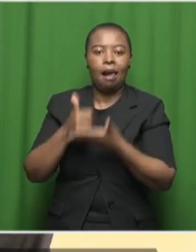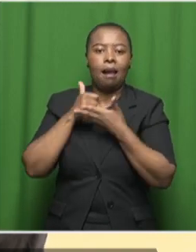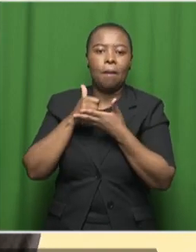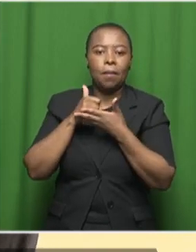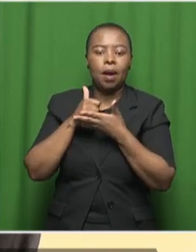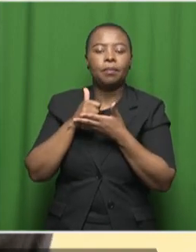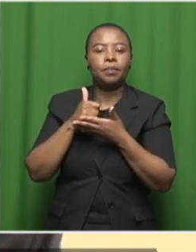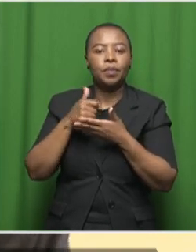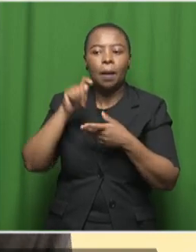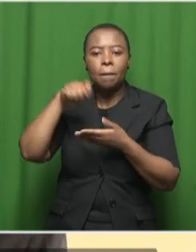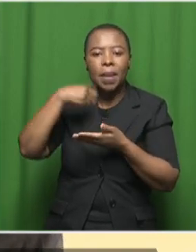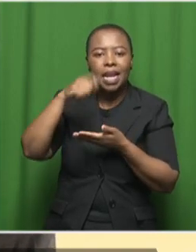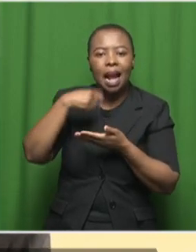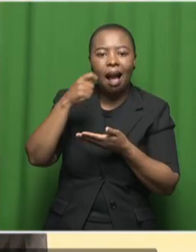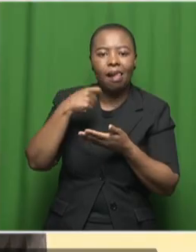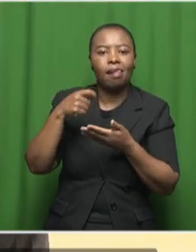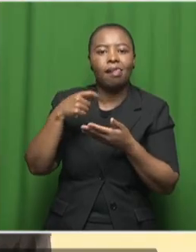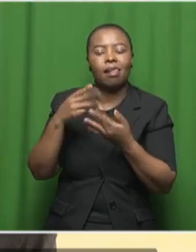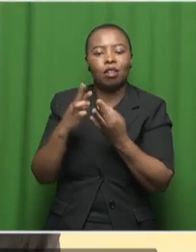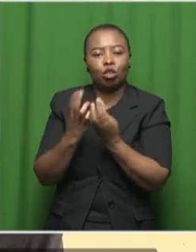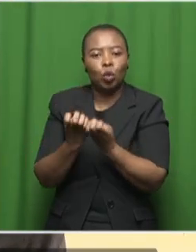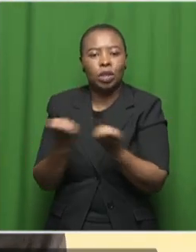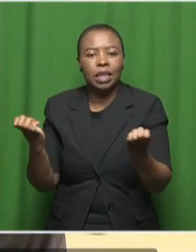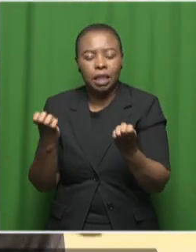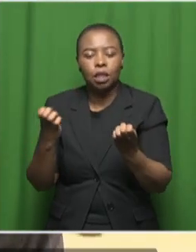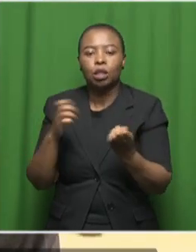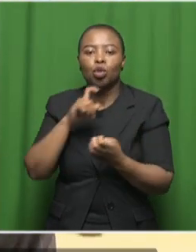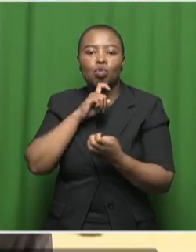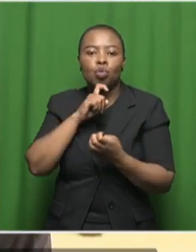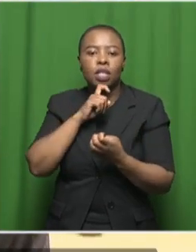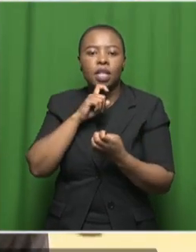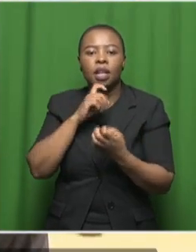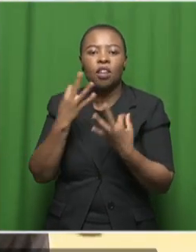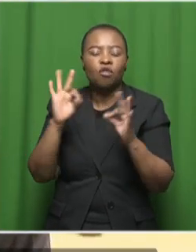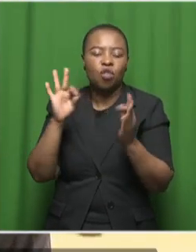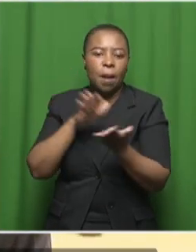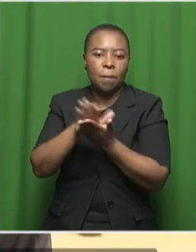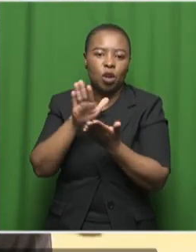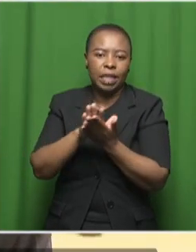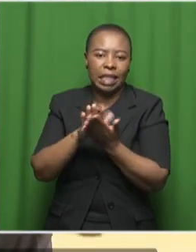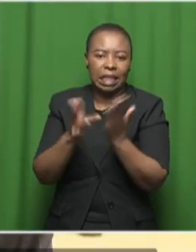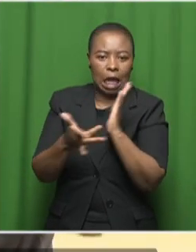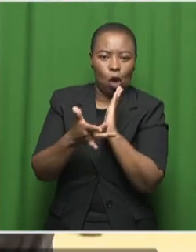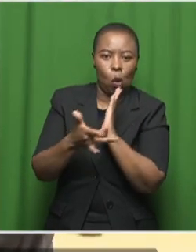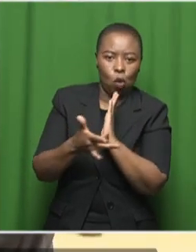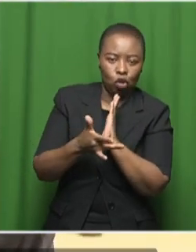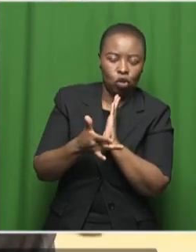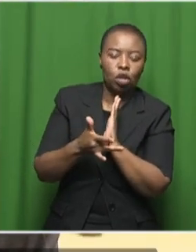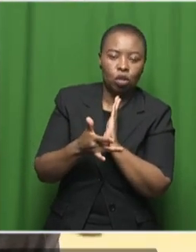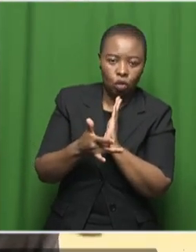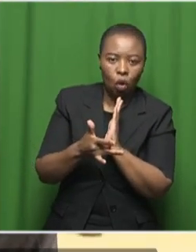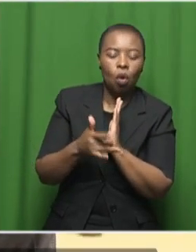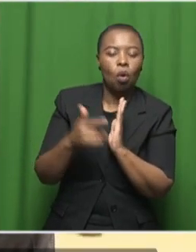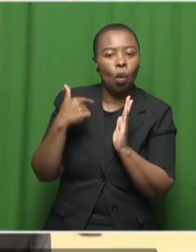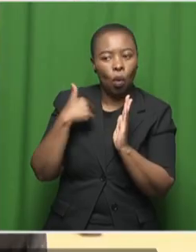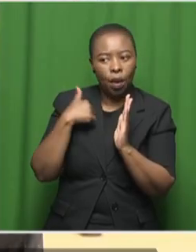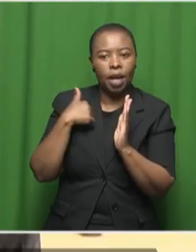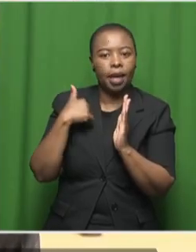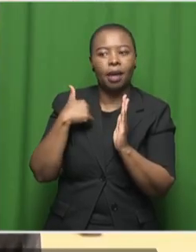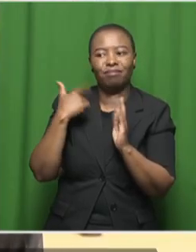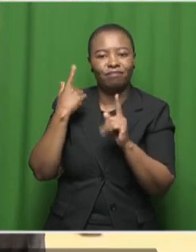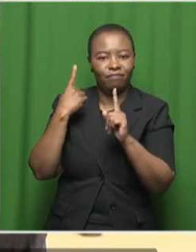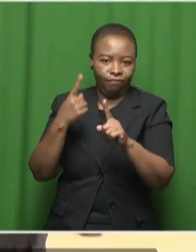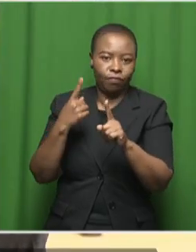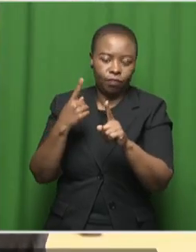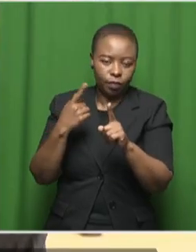devices using 3d printing technology for one purpose alone we want to make sure that we we we sort of